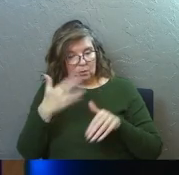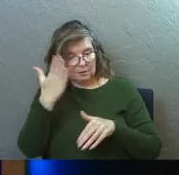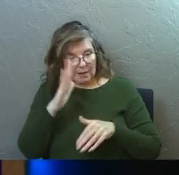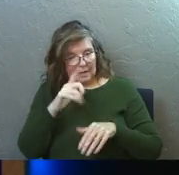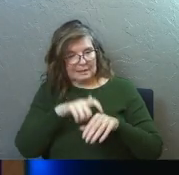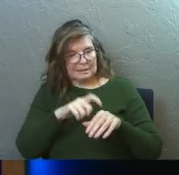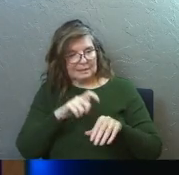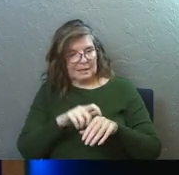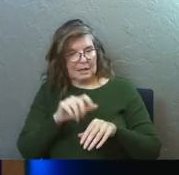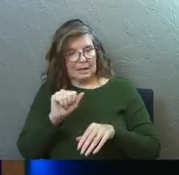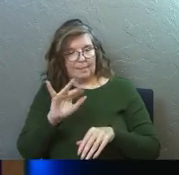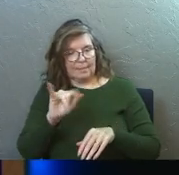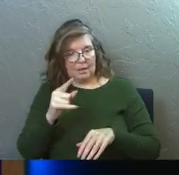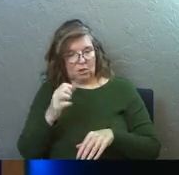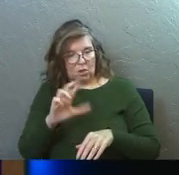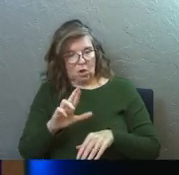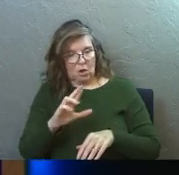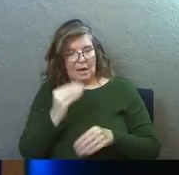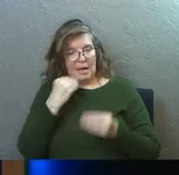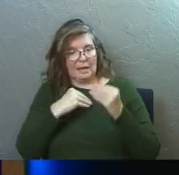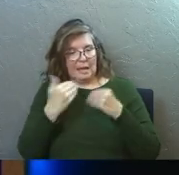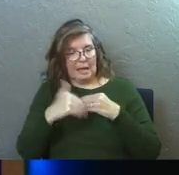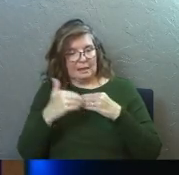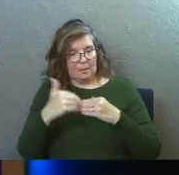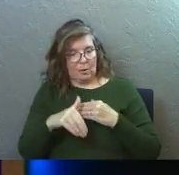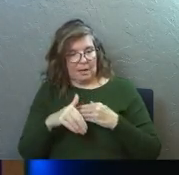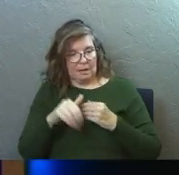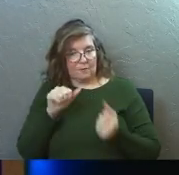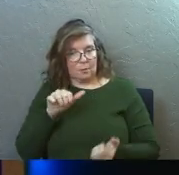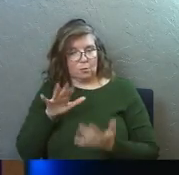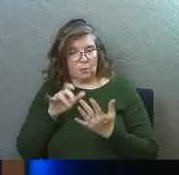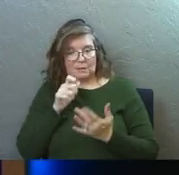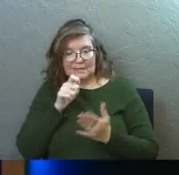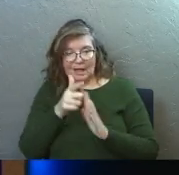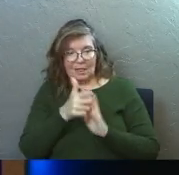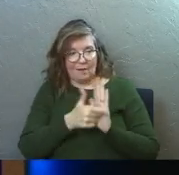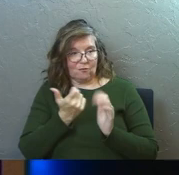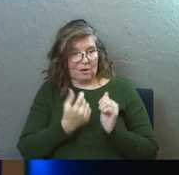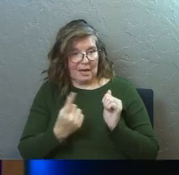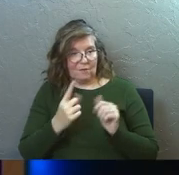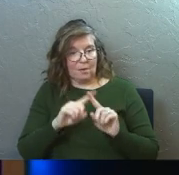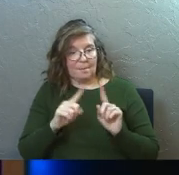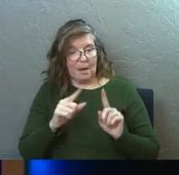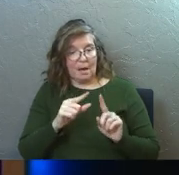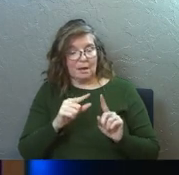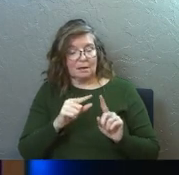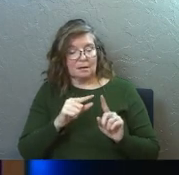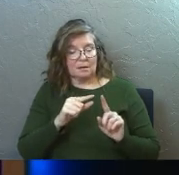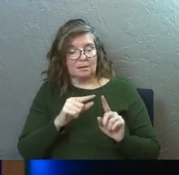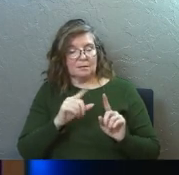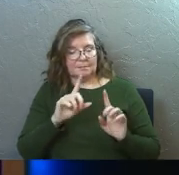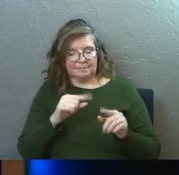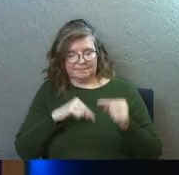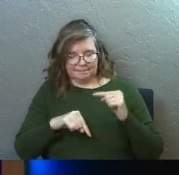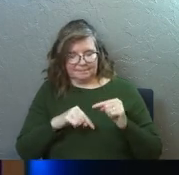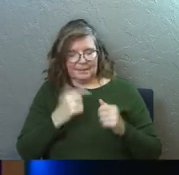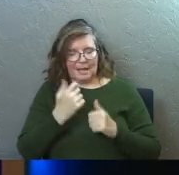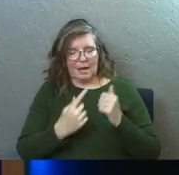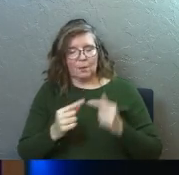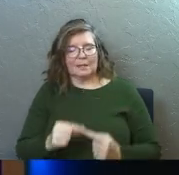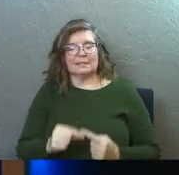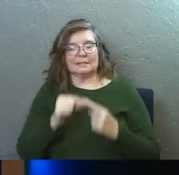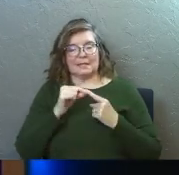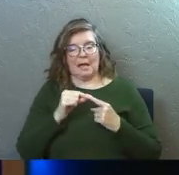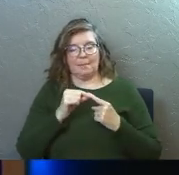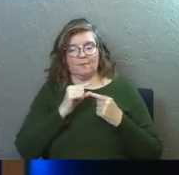in the time of Abithar, the high priest, and ate the bread of the presence, which it is not lawful for any but priest, sorry, excuse me, for any but